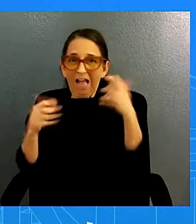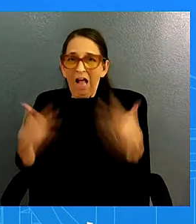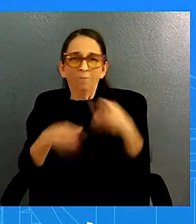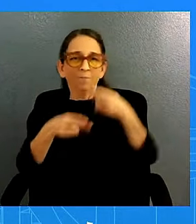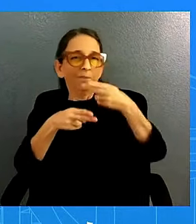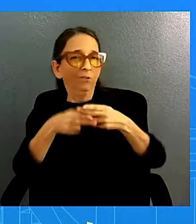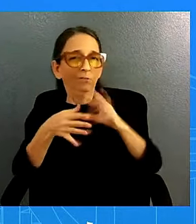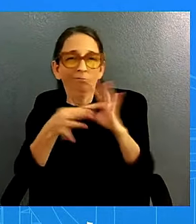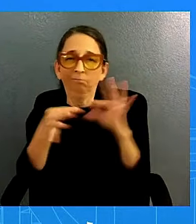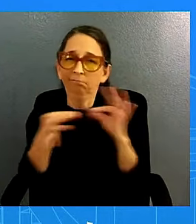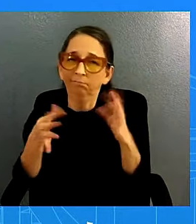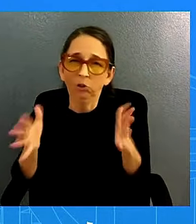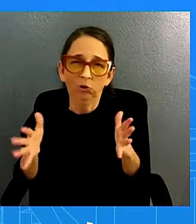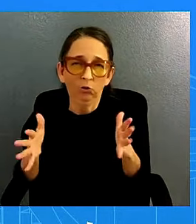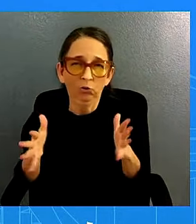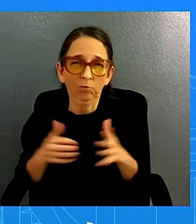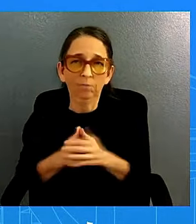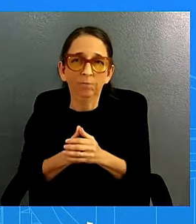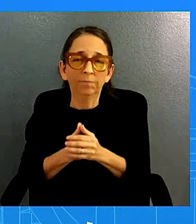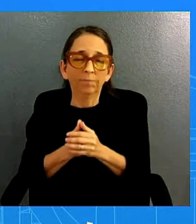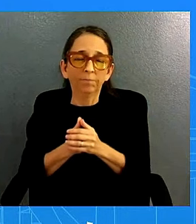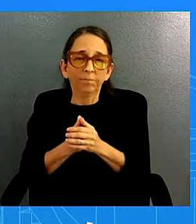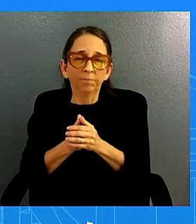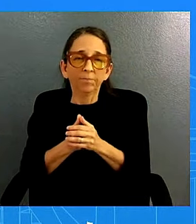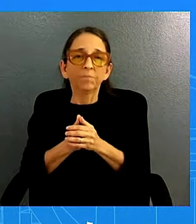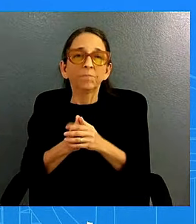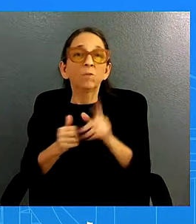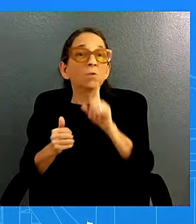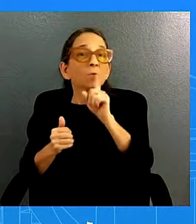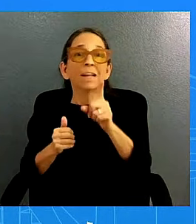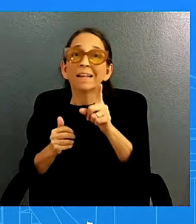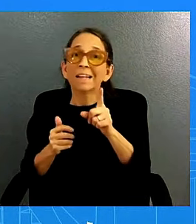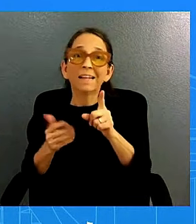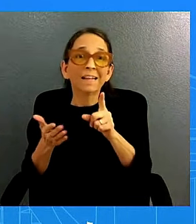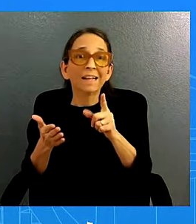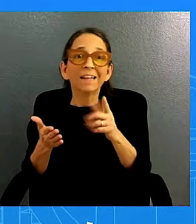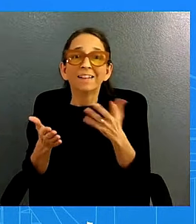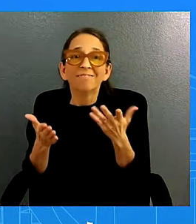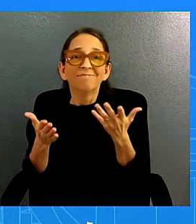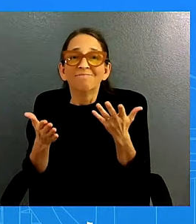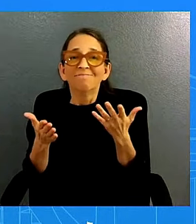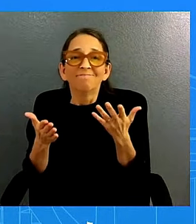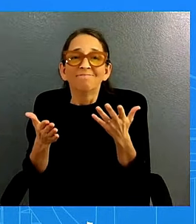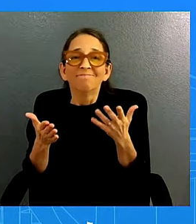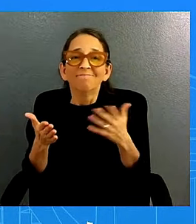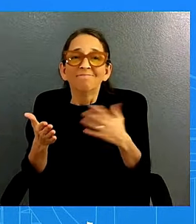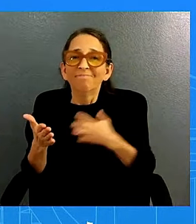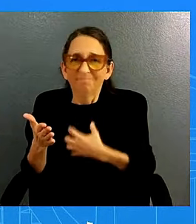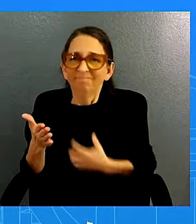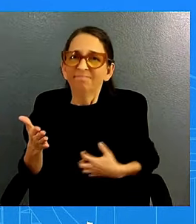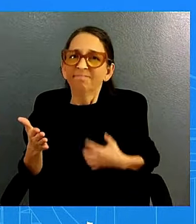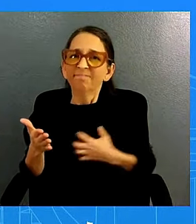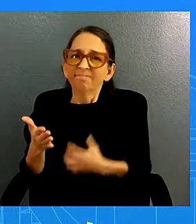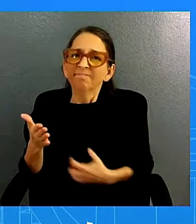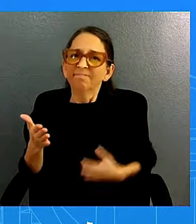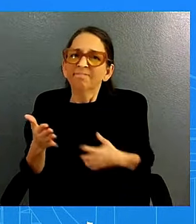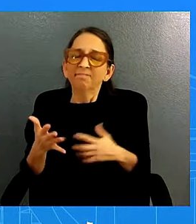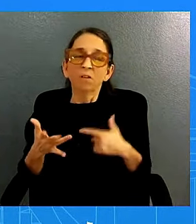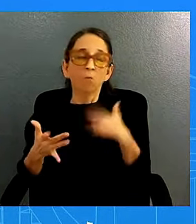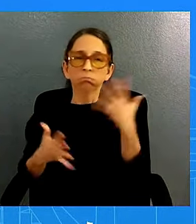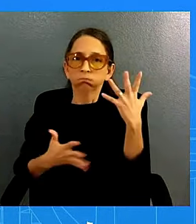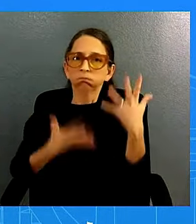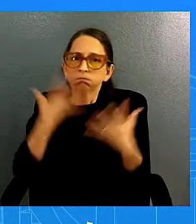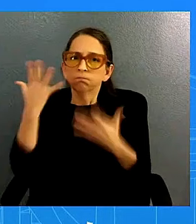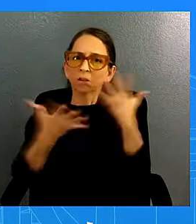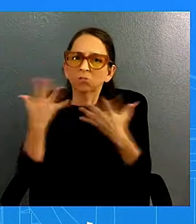really uh shameful uh disgusting uh what is being said out there i mean following